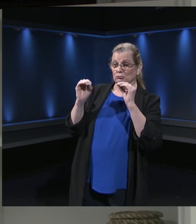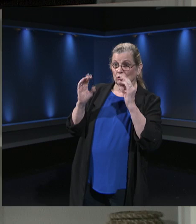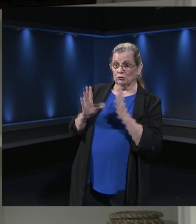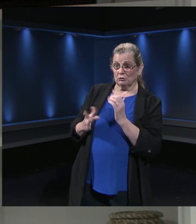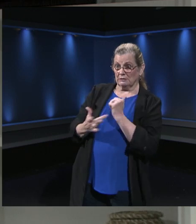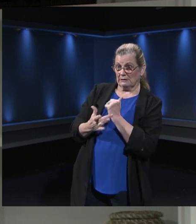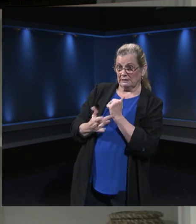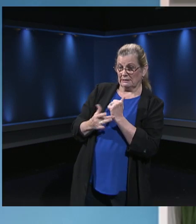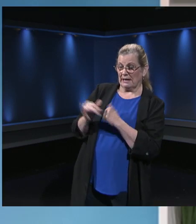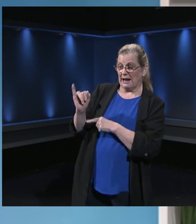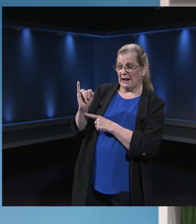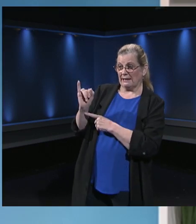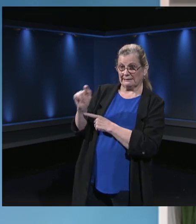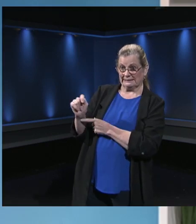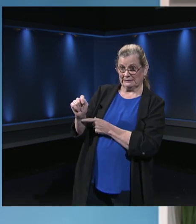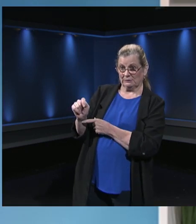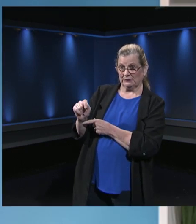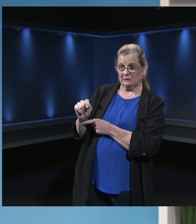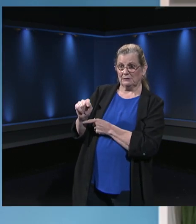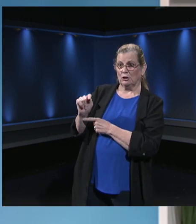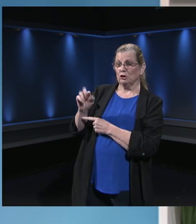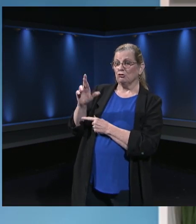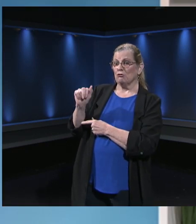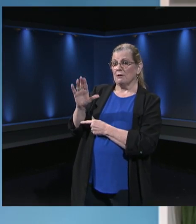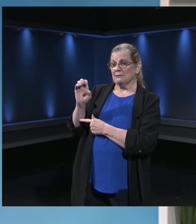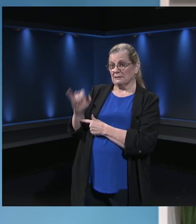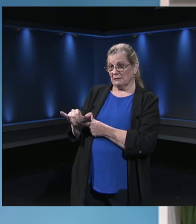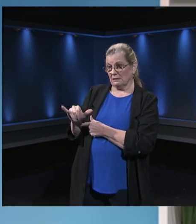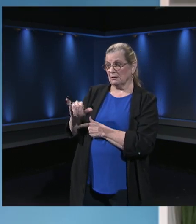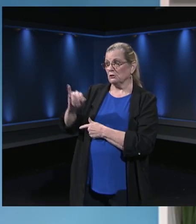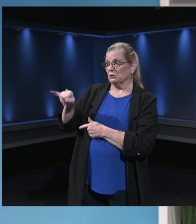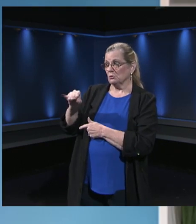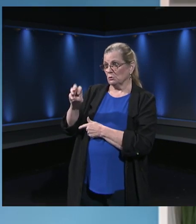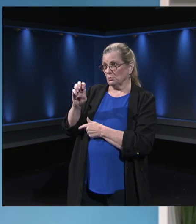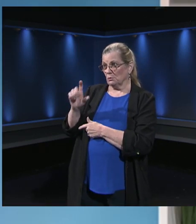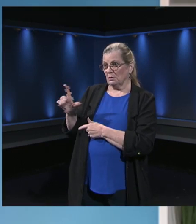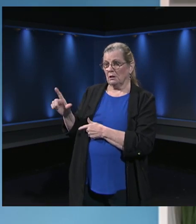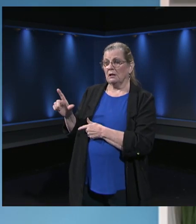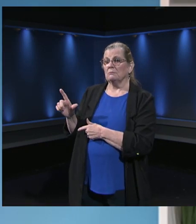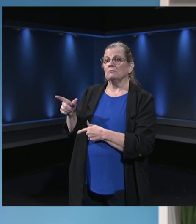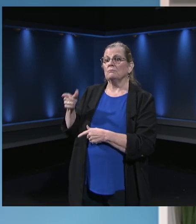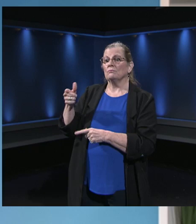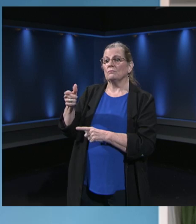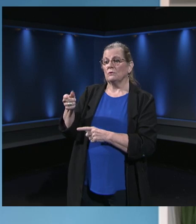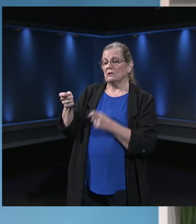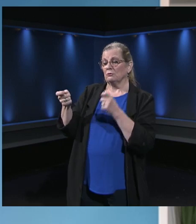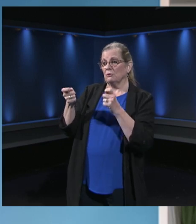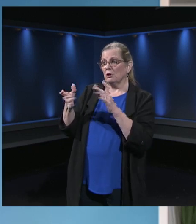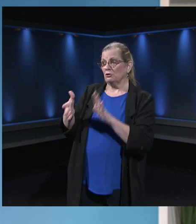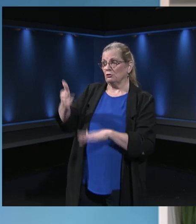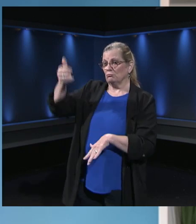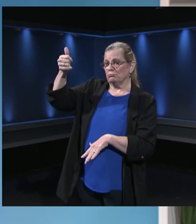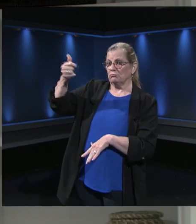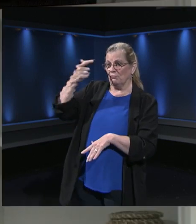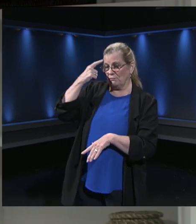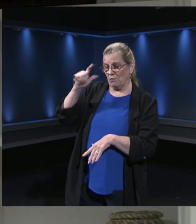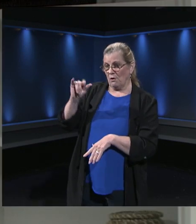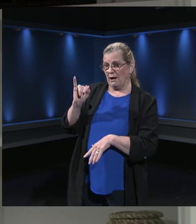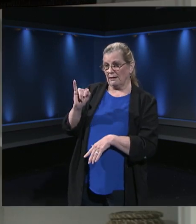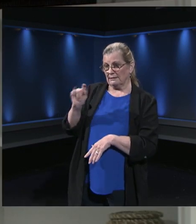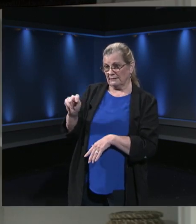world, Tracy Jewell. She is our Director for IT, and she's been in that role since 2018.